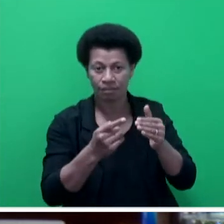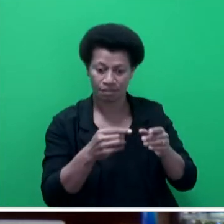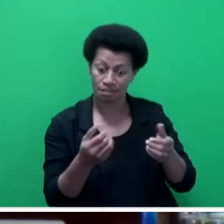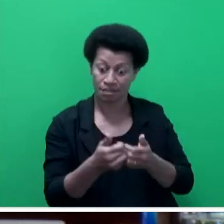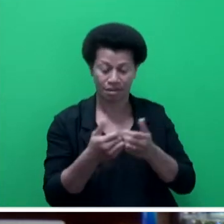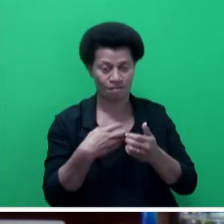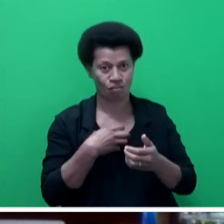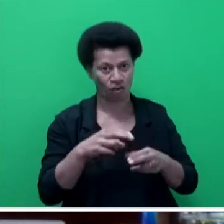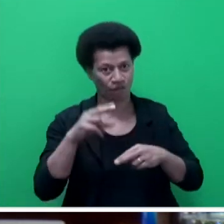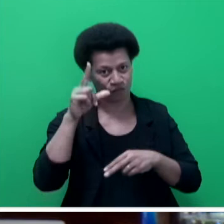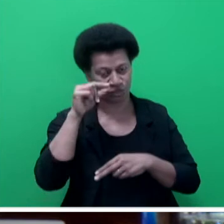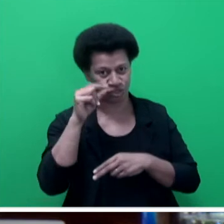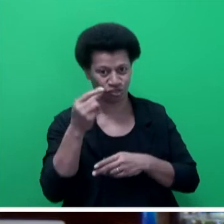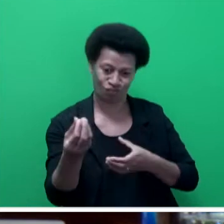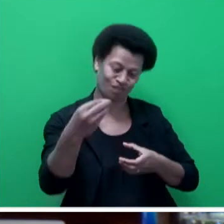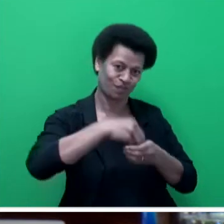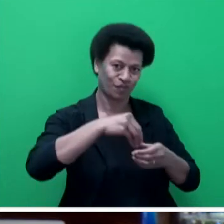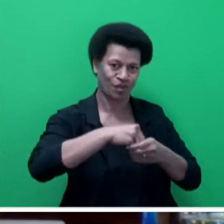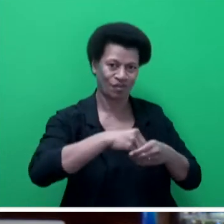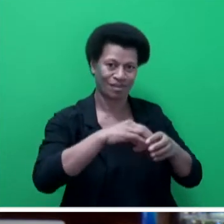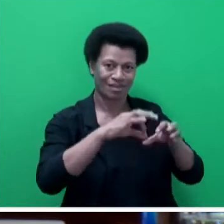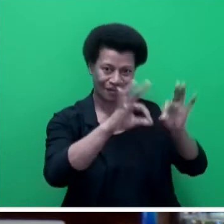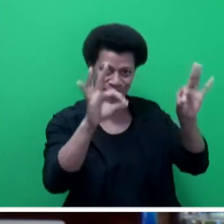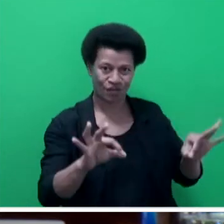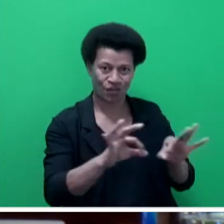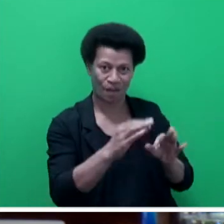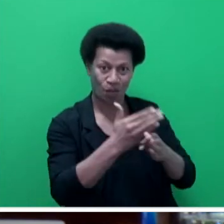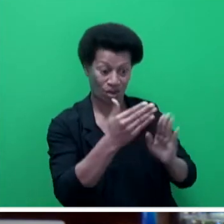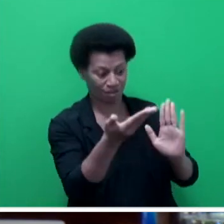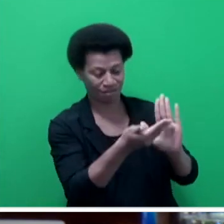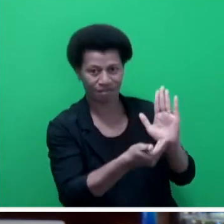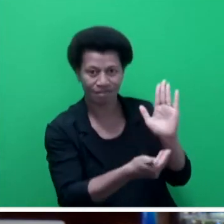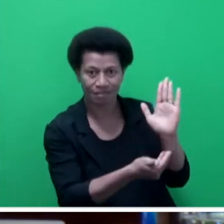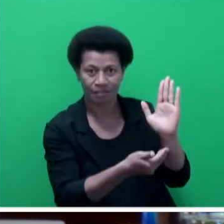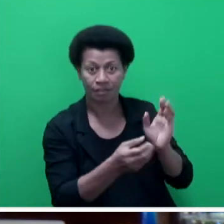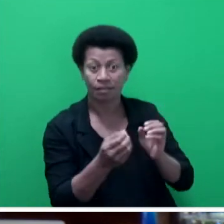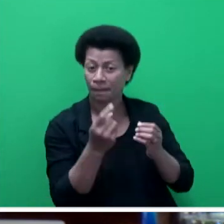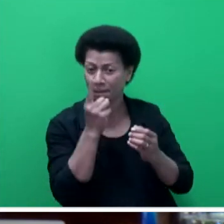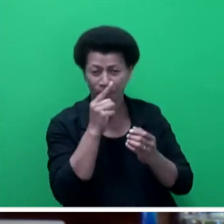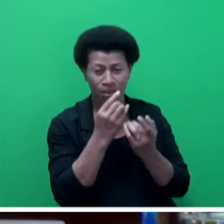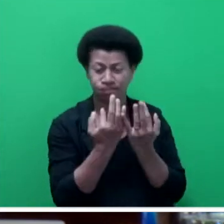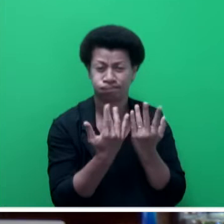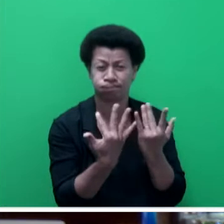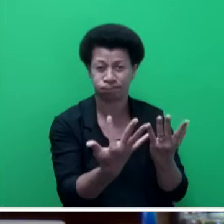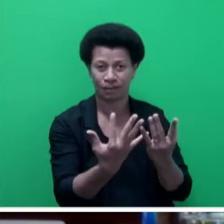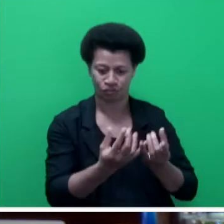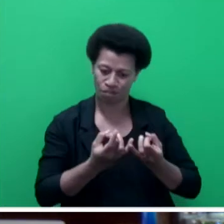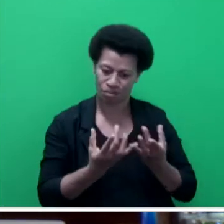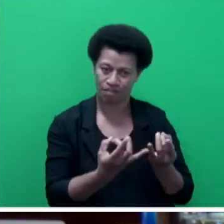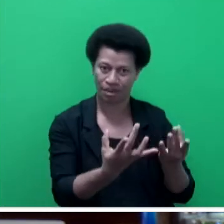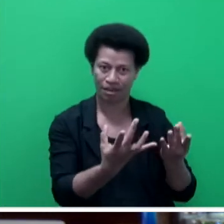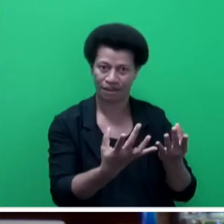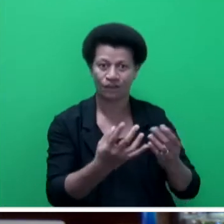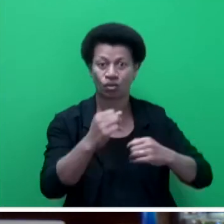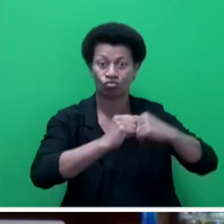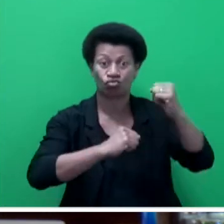Fijians under this framework. We can have a large population fully prepared to identify the structural issues